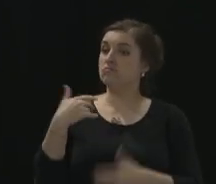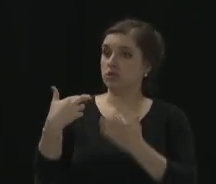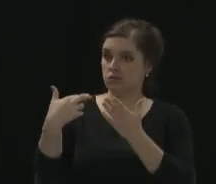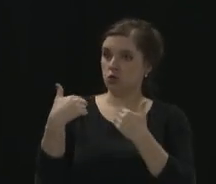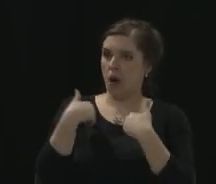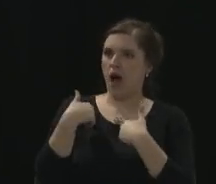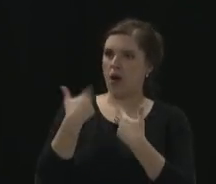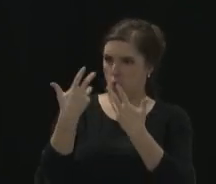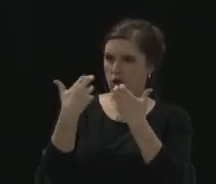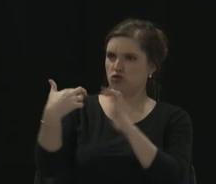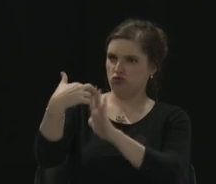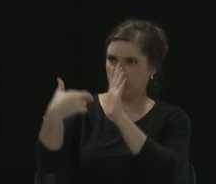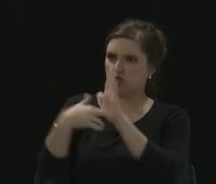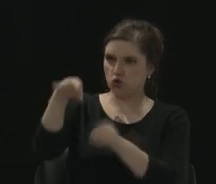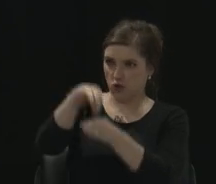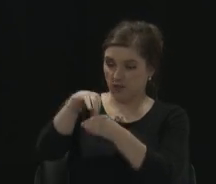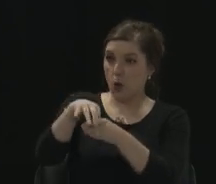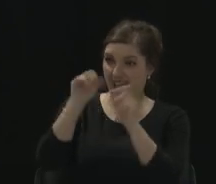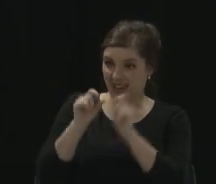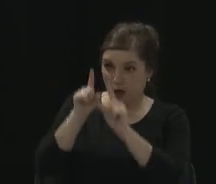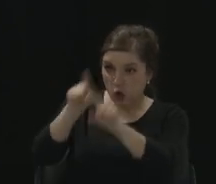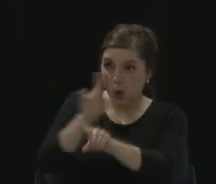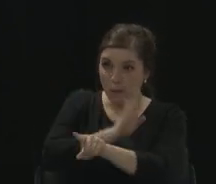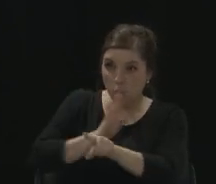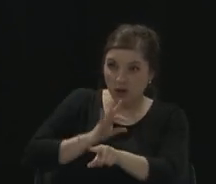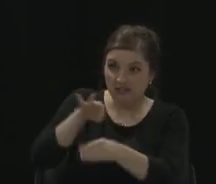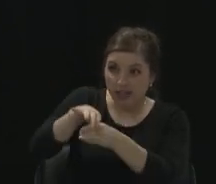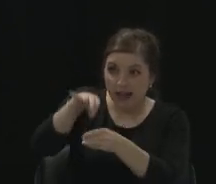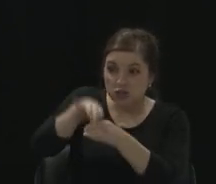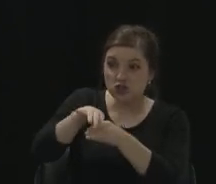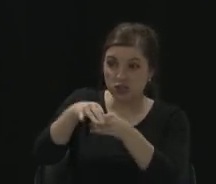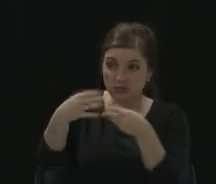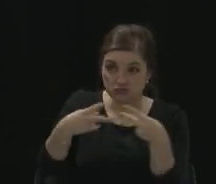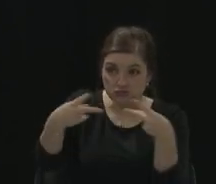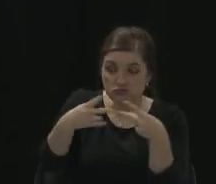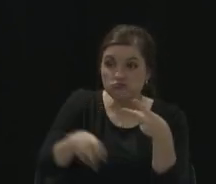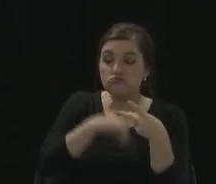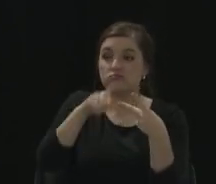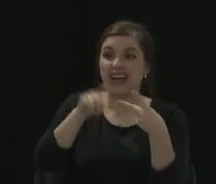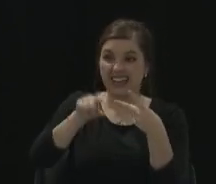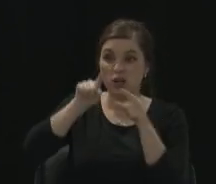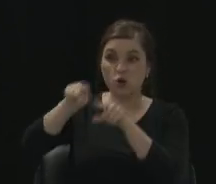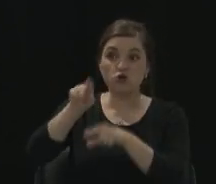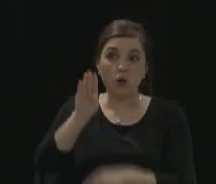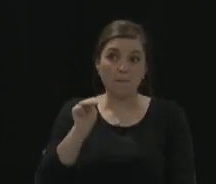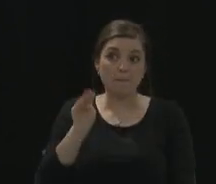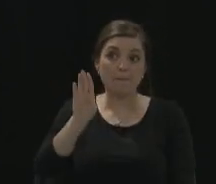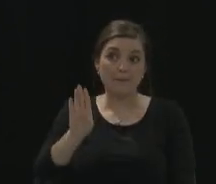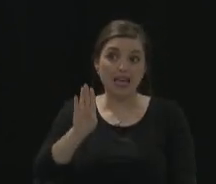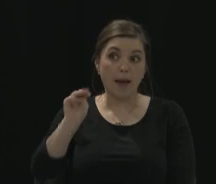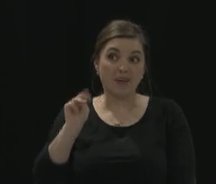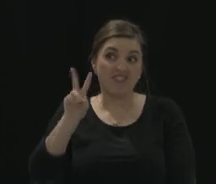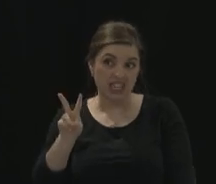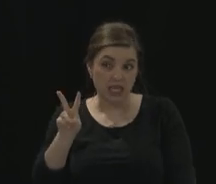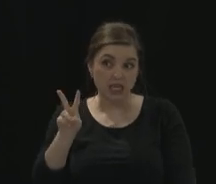the Board of Elections. I can do that at the Bureau of Motor Vehicles. I could even pick up the form at the library. Would I